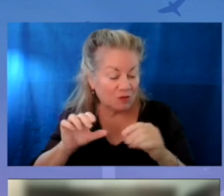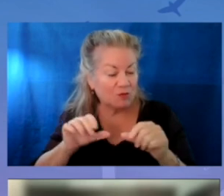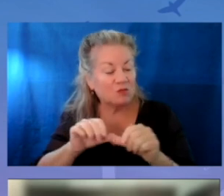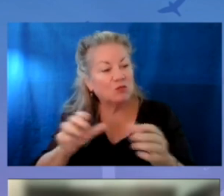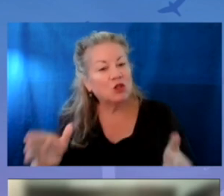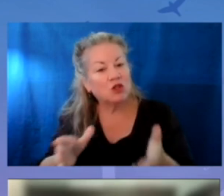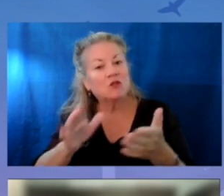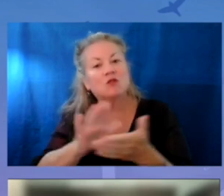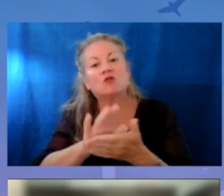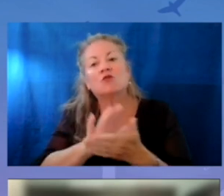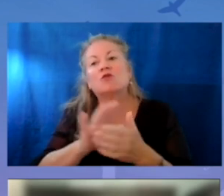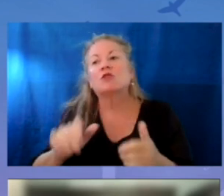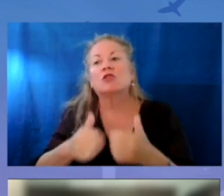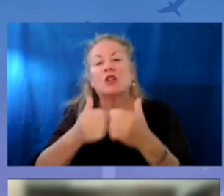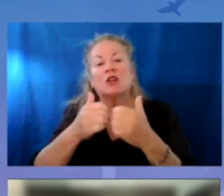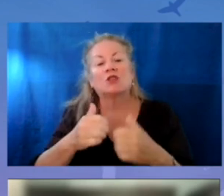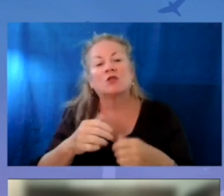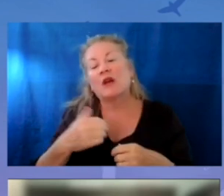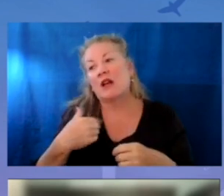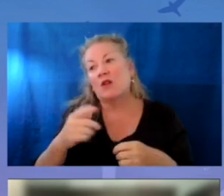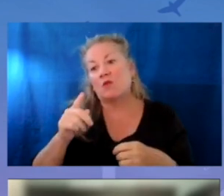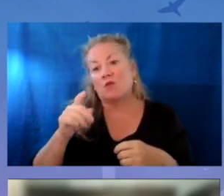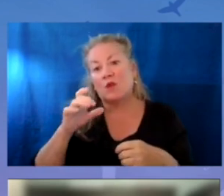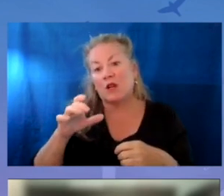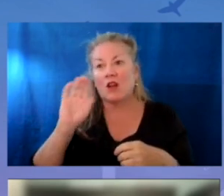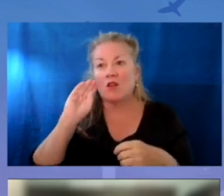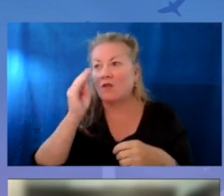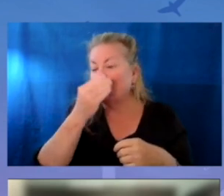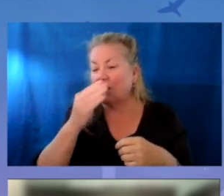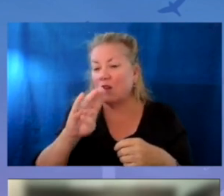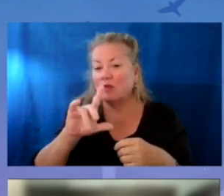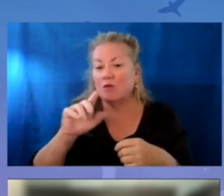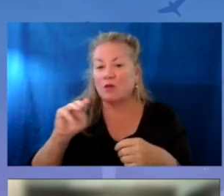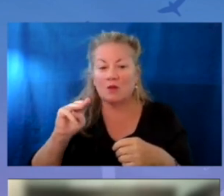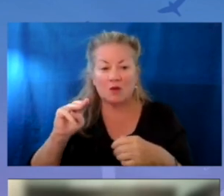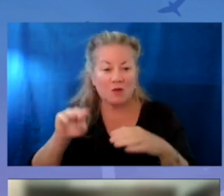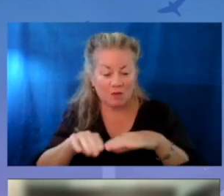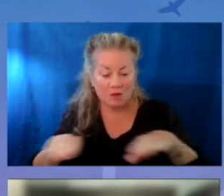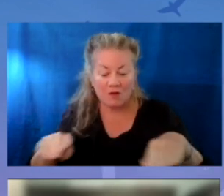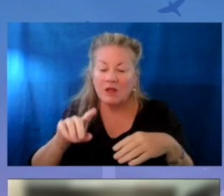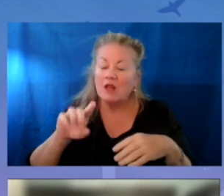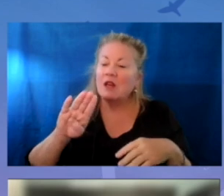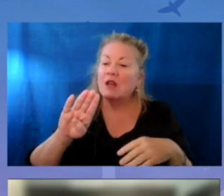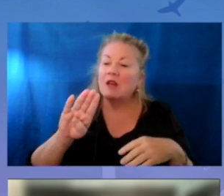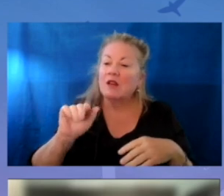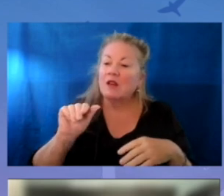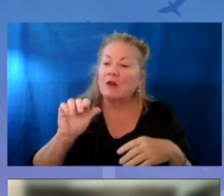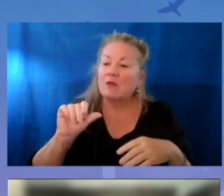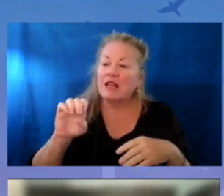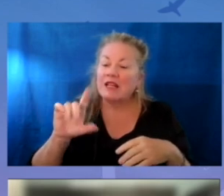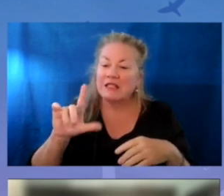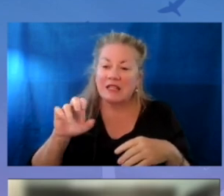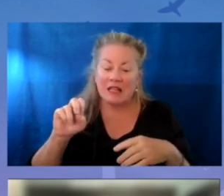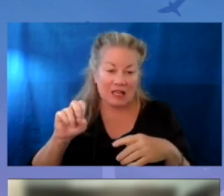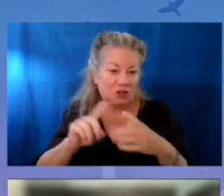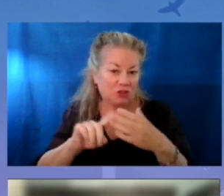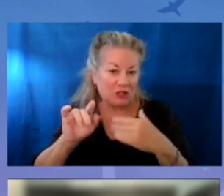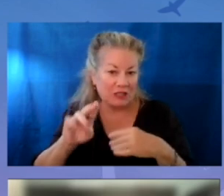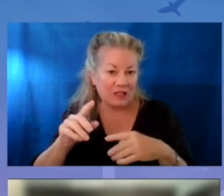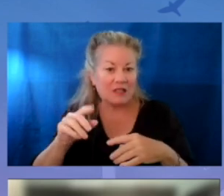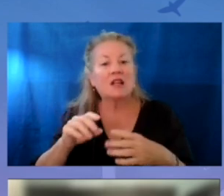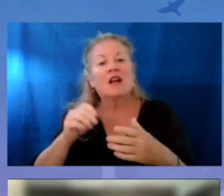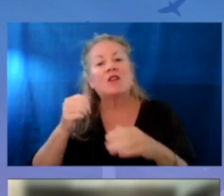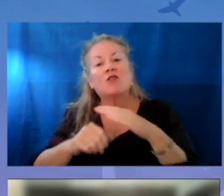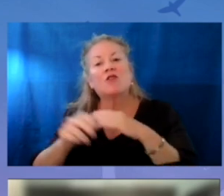in to support when challenges arose. We let 100 flowers bloom above the baseline check-ins that were required under the